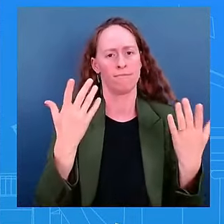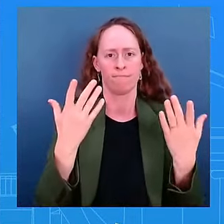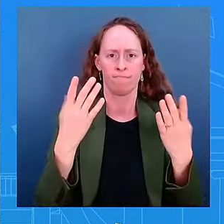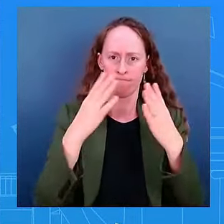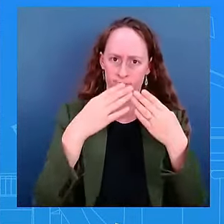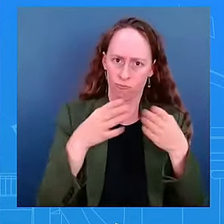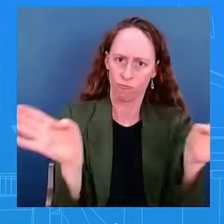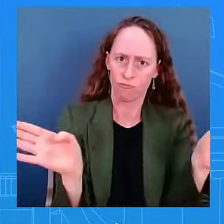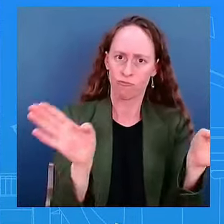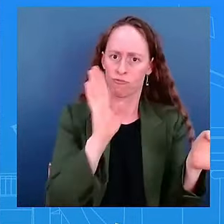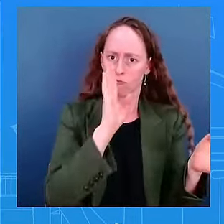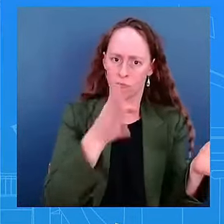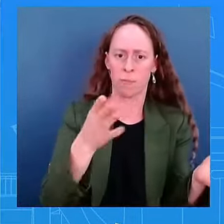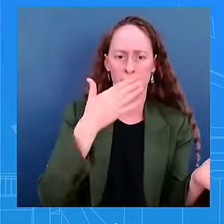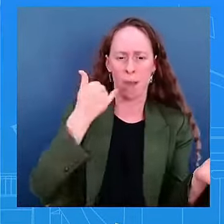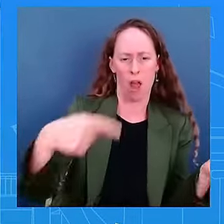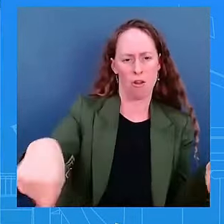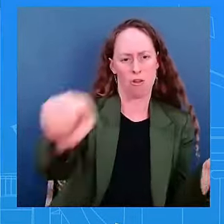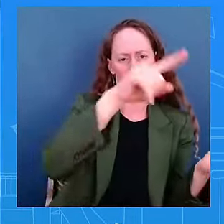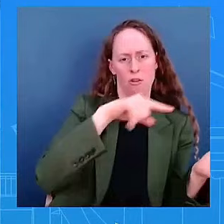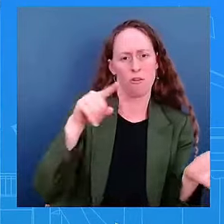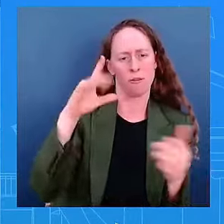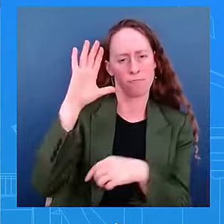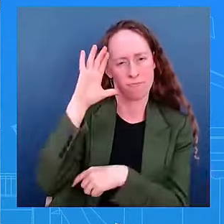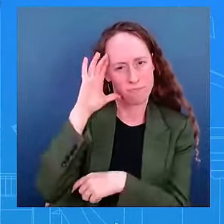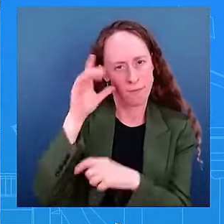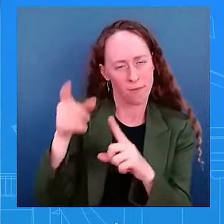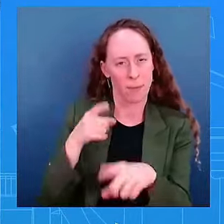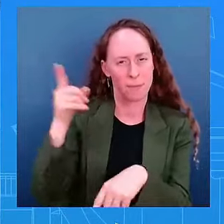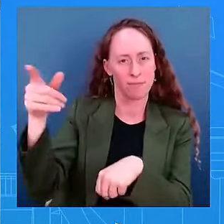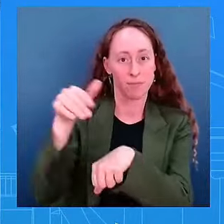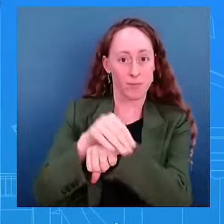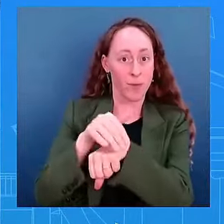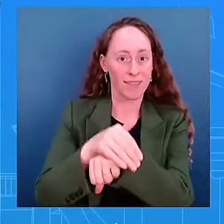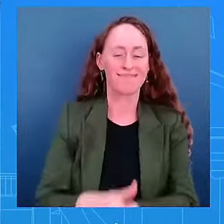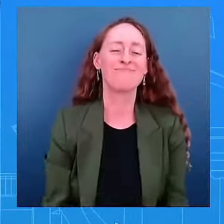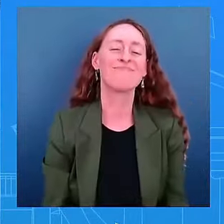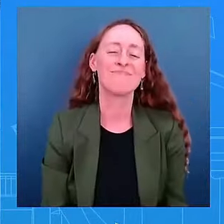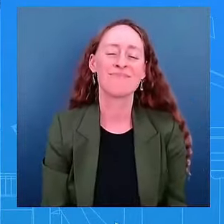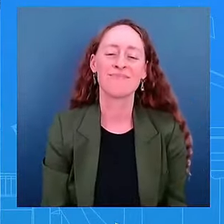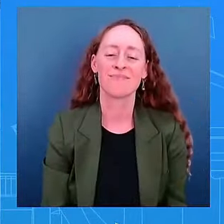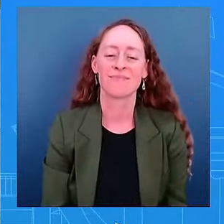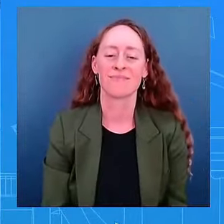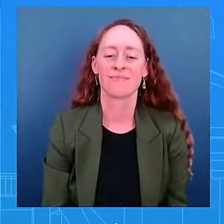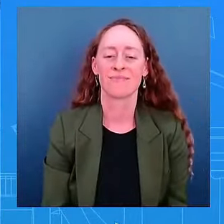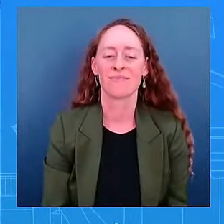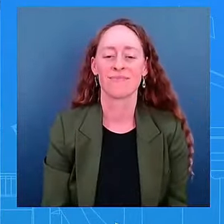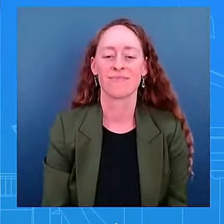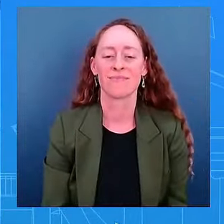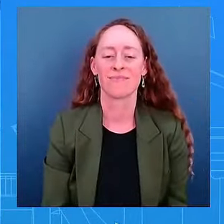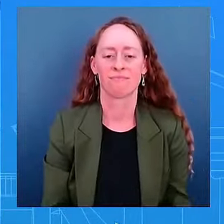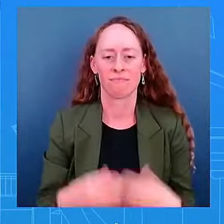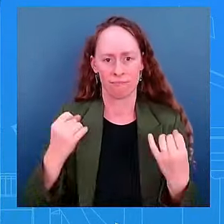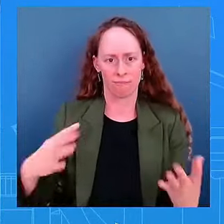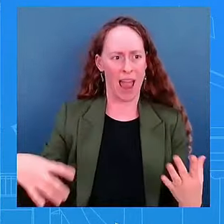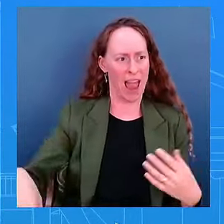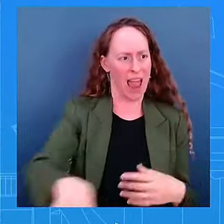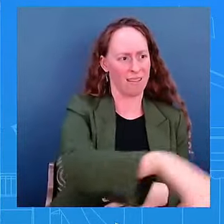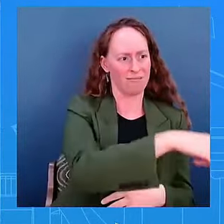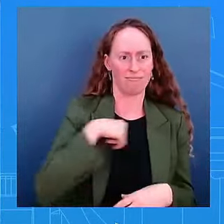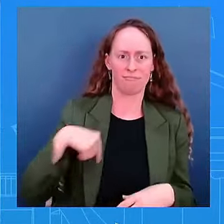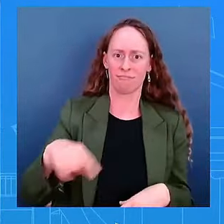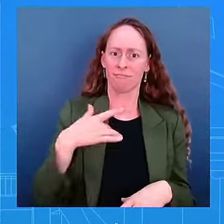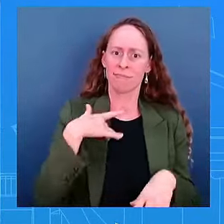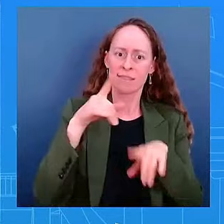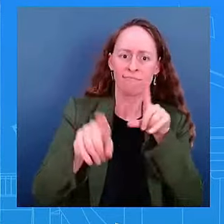you'll hear directly from him. And also similar to some of the questions my colleagues have asked for weeks, people from this podium and other top spokespeople for the president